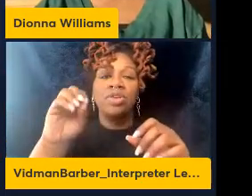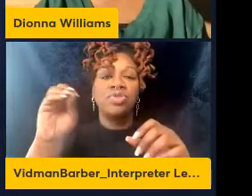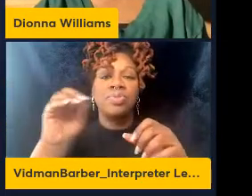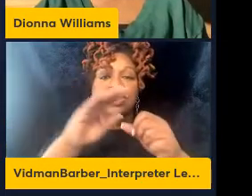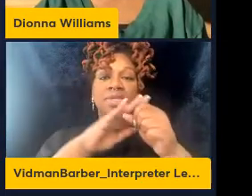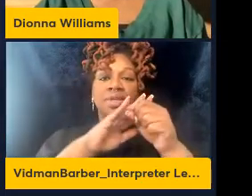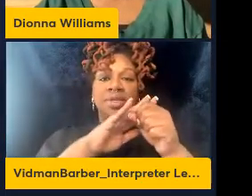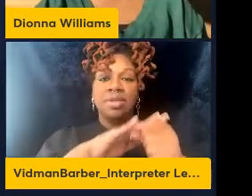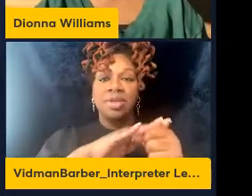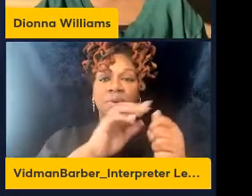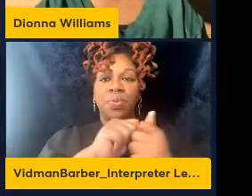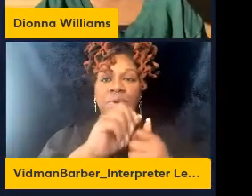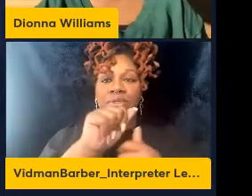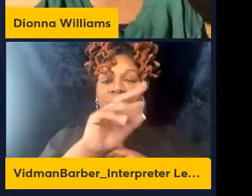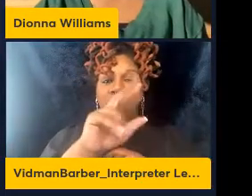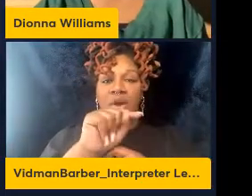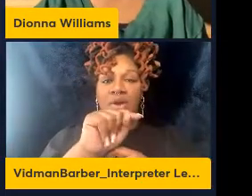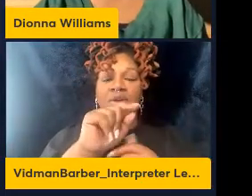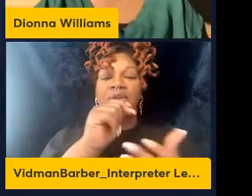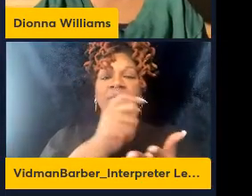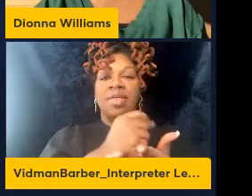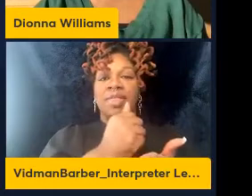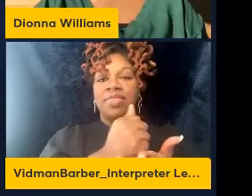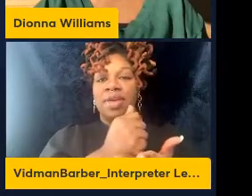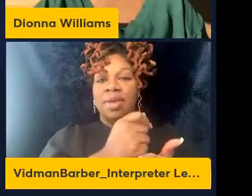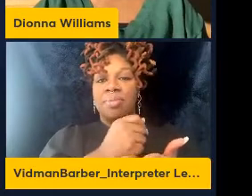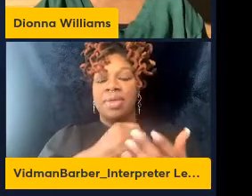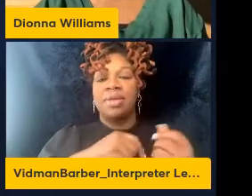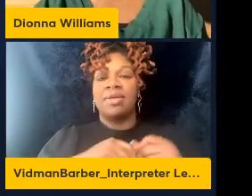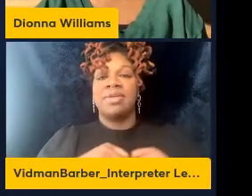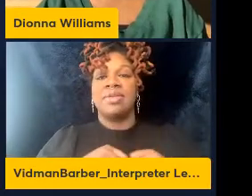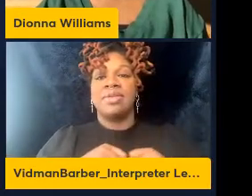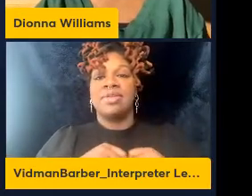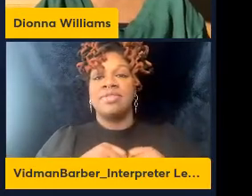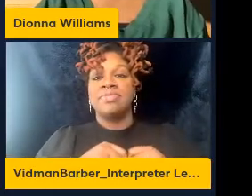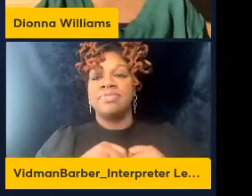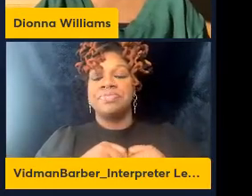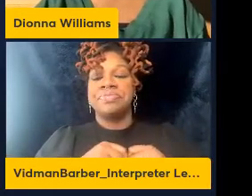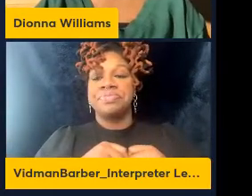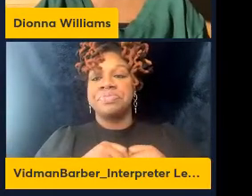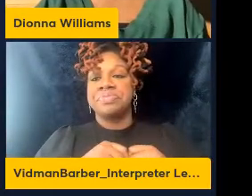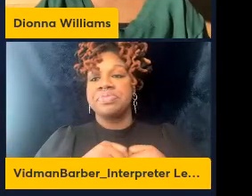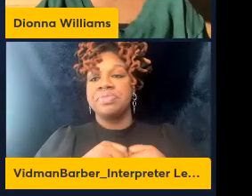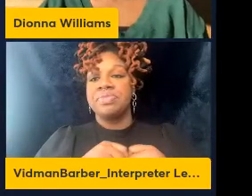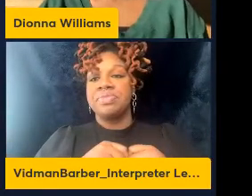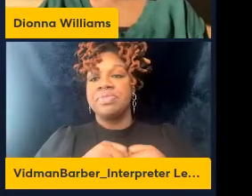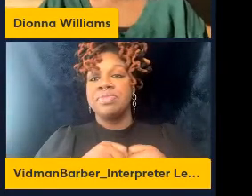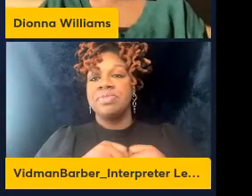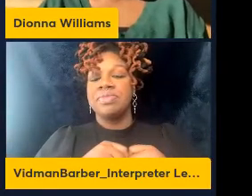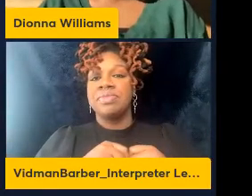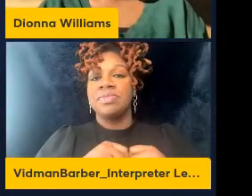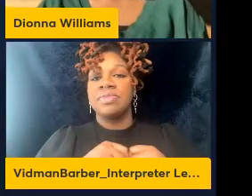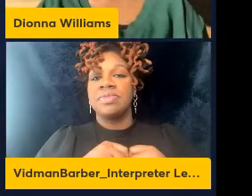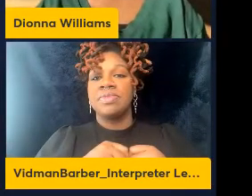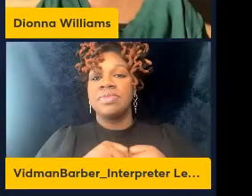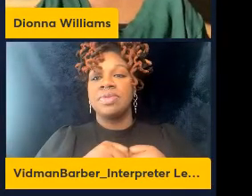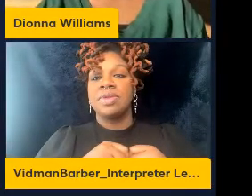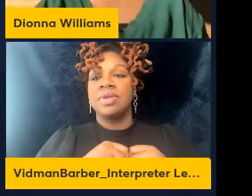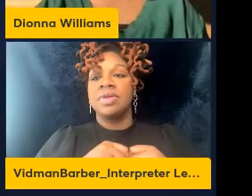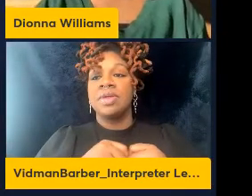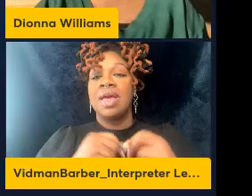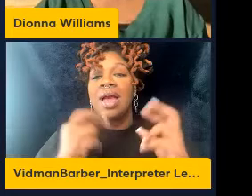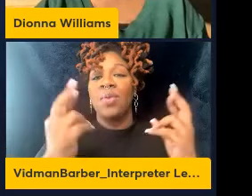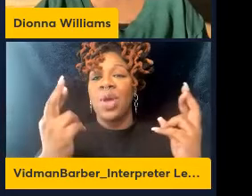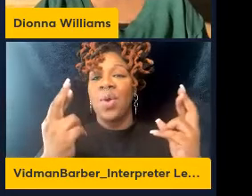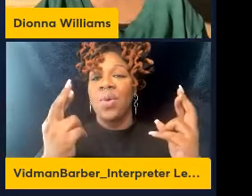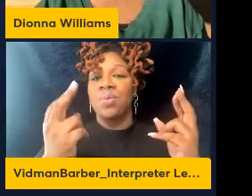ART therapies and are reduced to a comfortable amount as animals that are infected. And so what do we hope to do? We want to